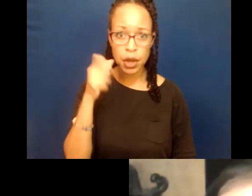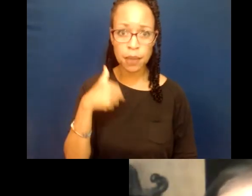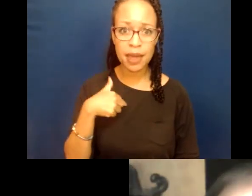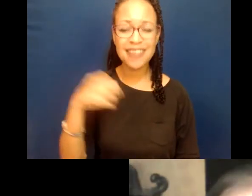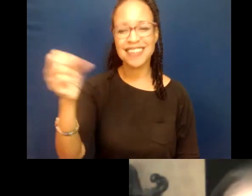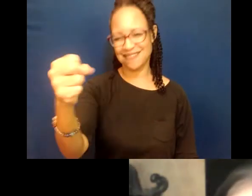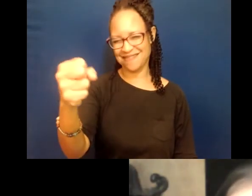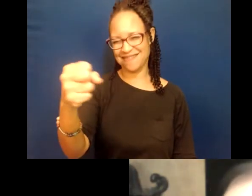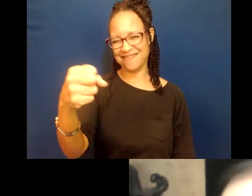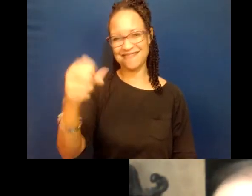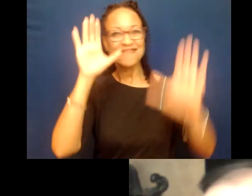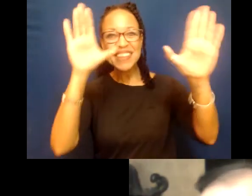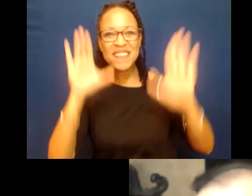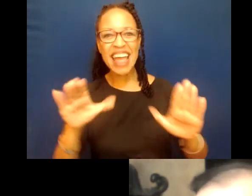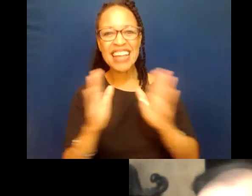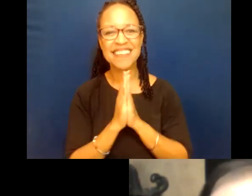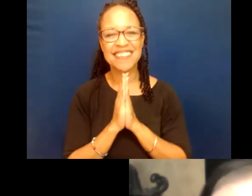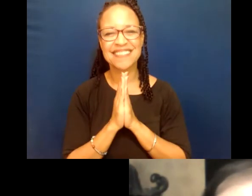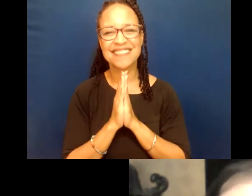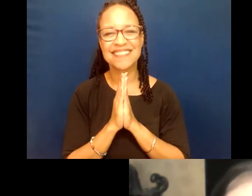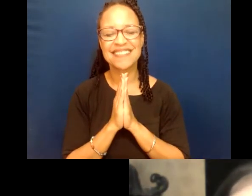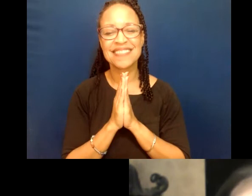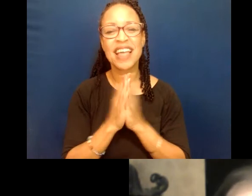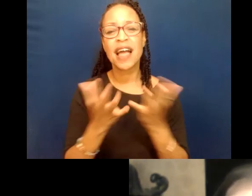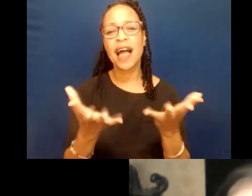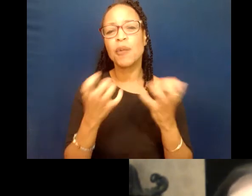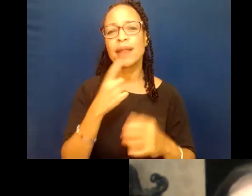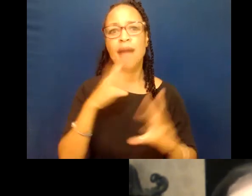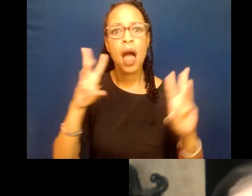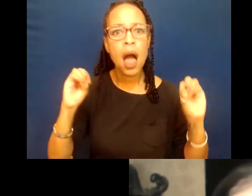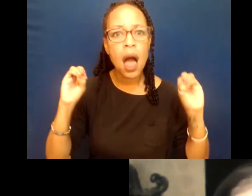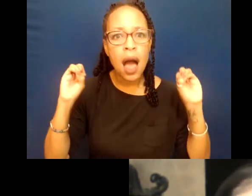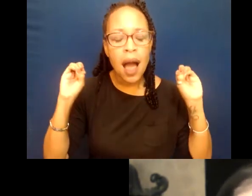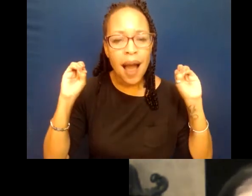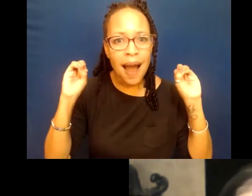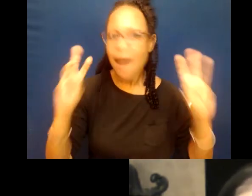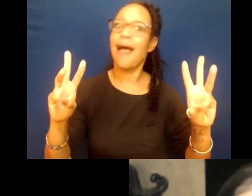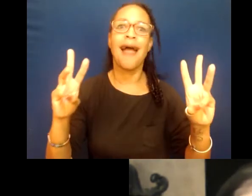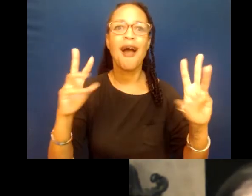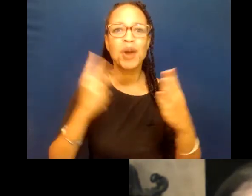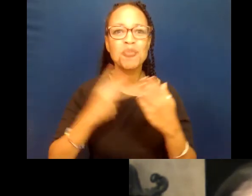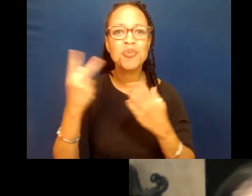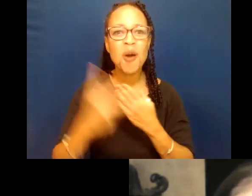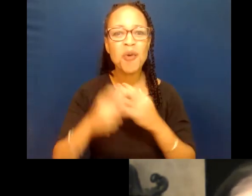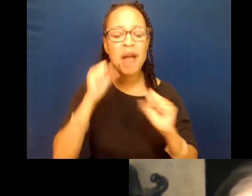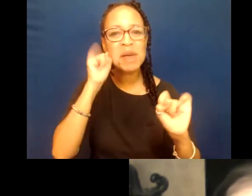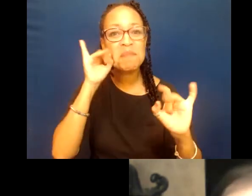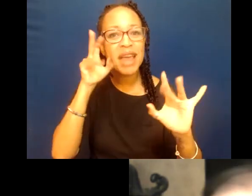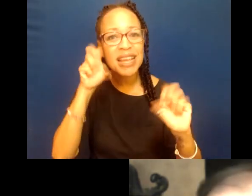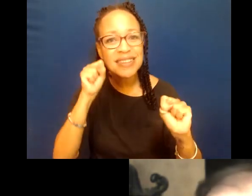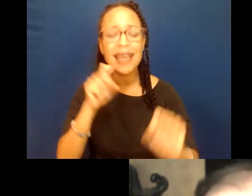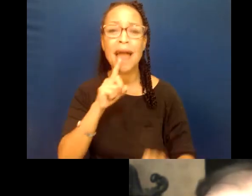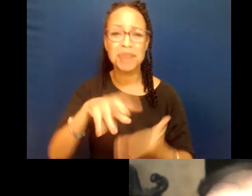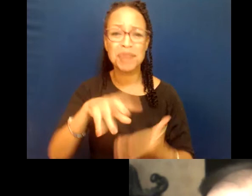Yes. Great. I just want to say, wow, what a program. That was horrific. I really